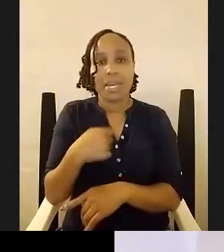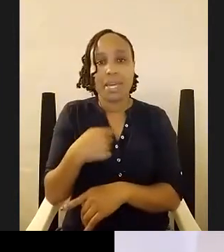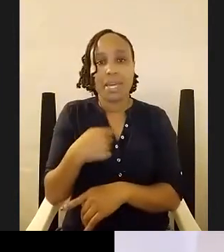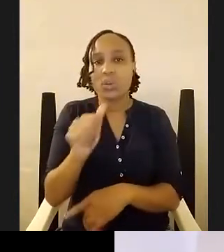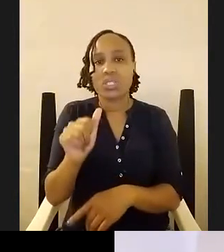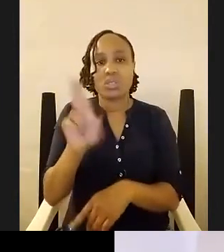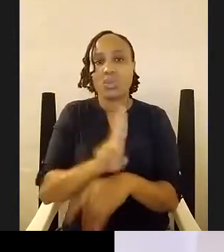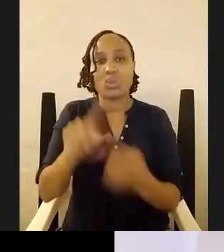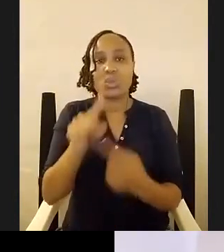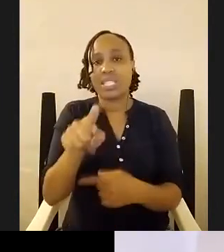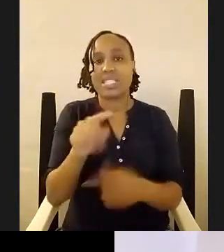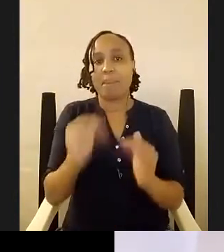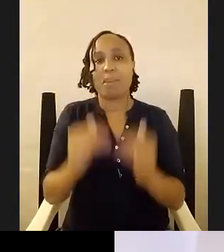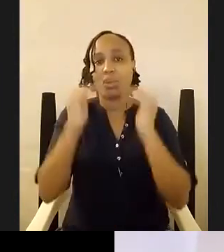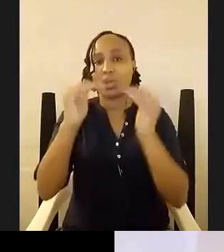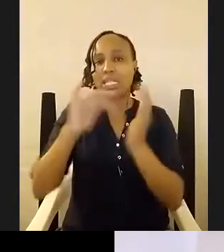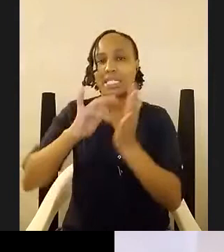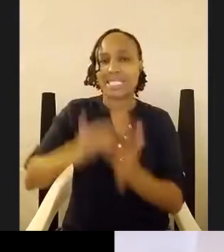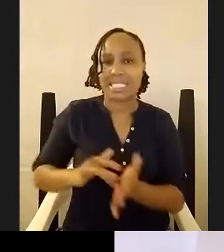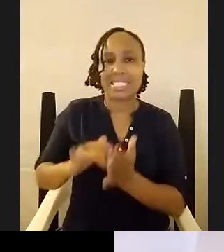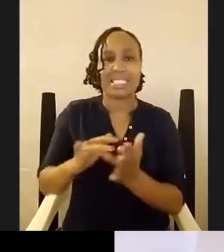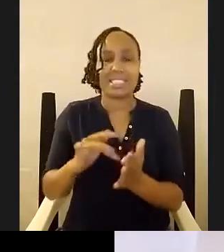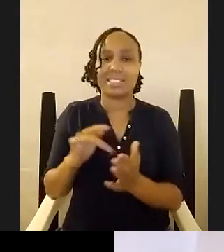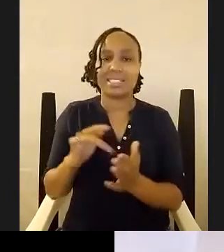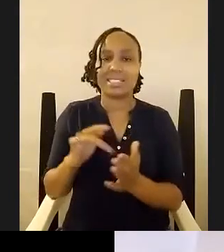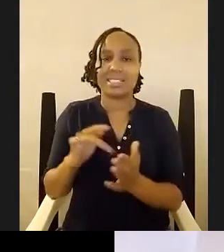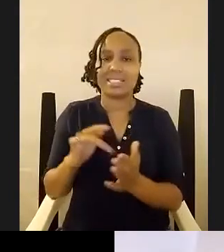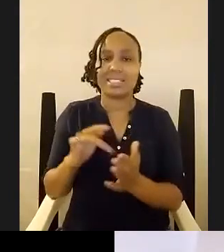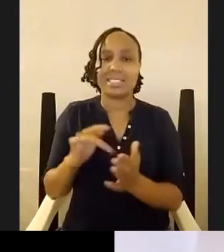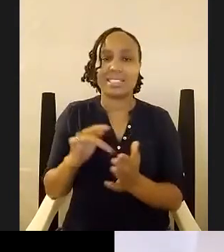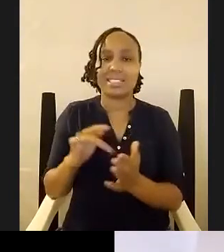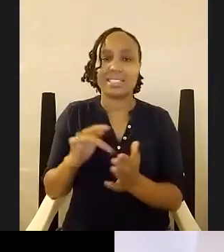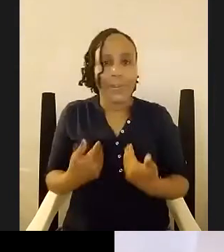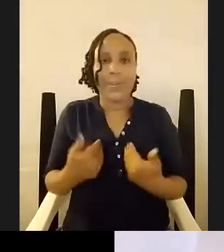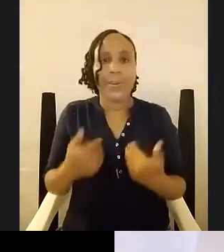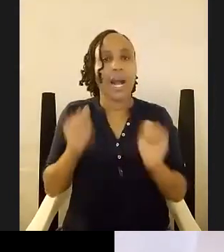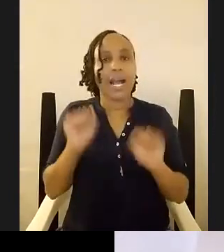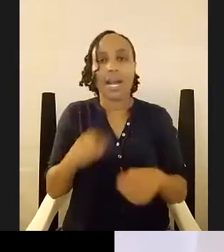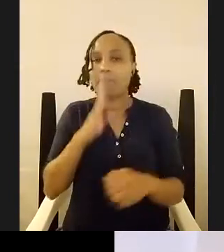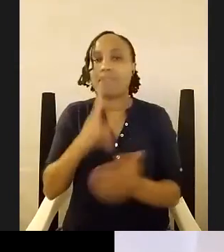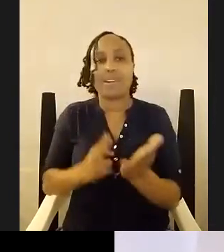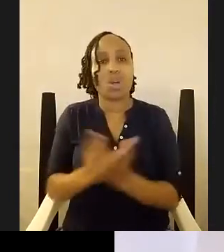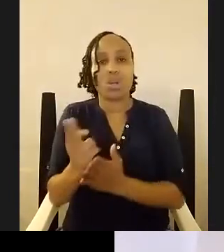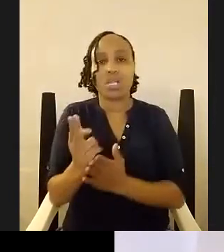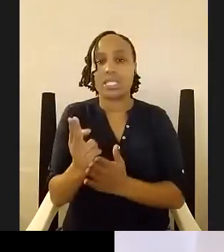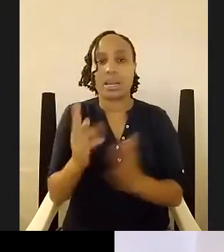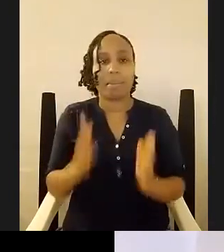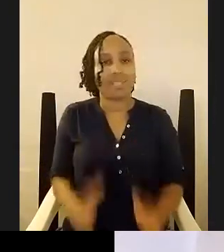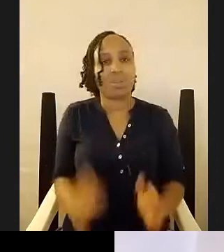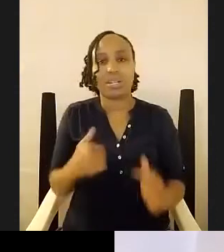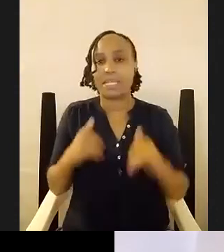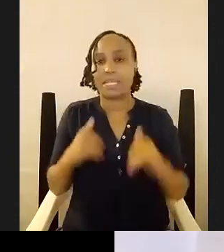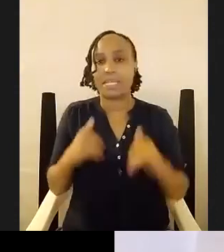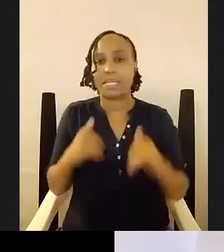duration so it has been personally tiring uh i can be honest about it has been personally tiring to do the